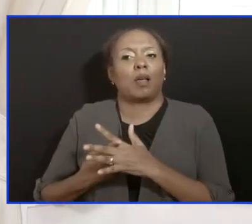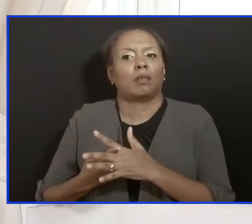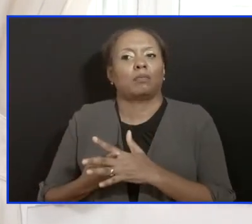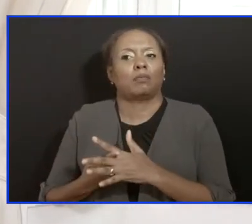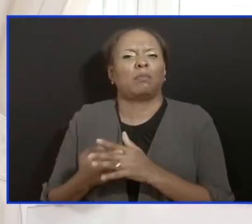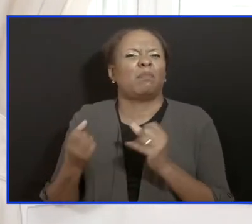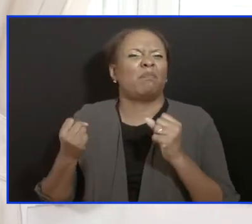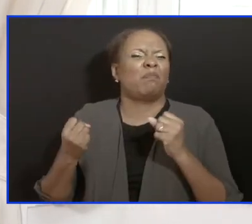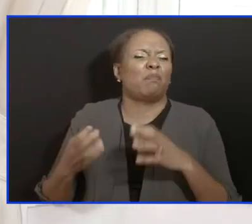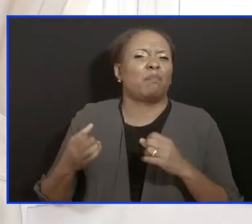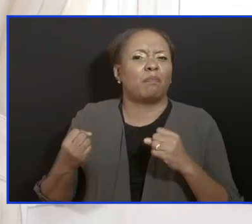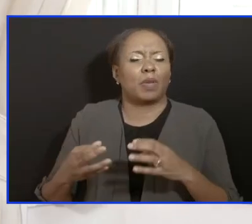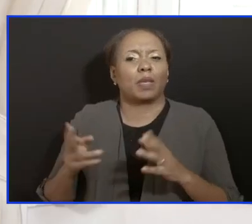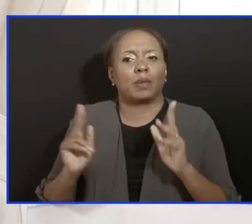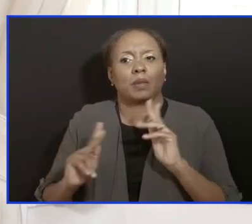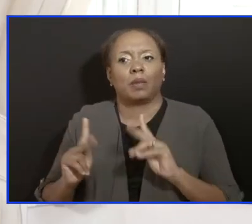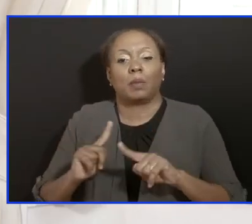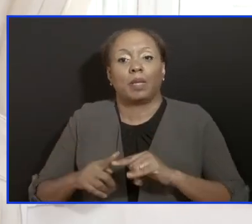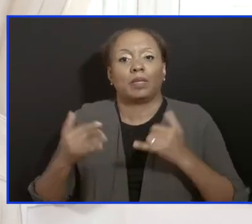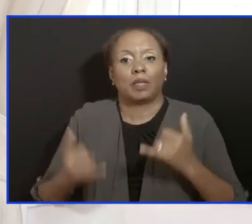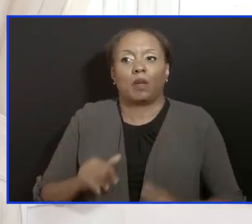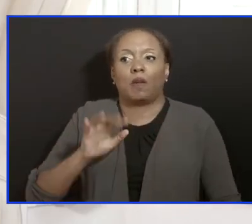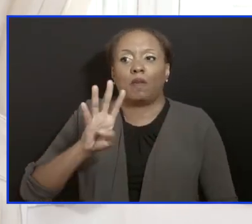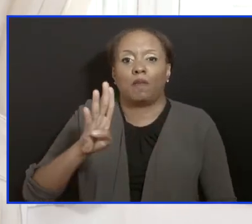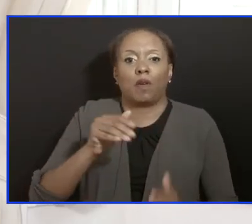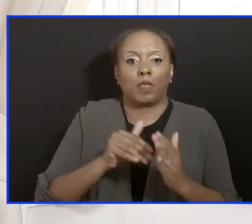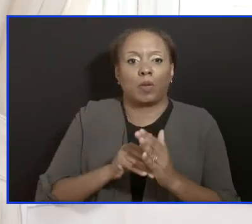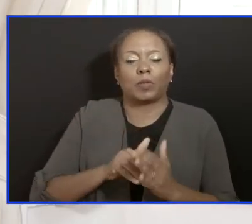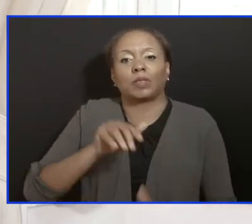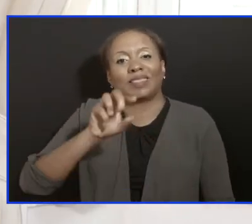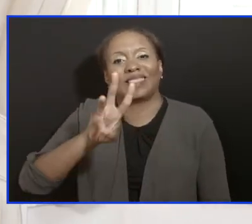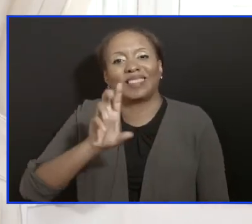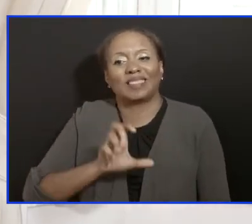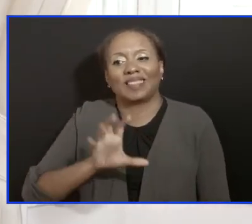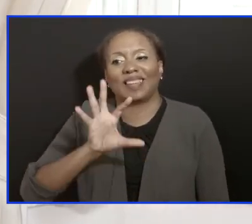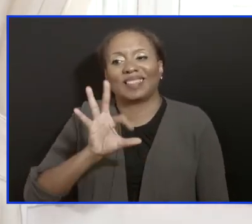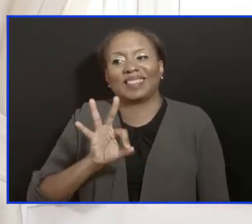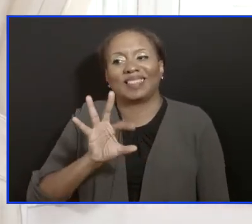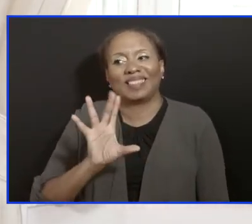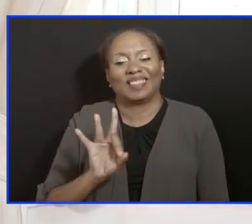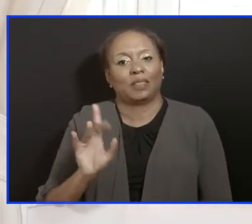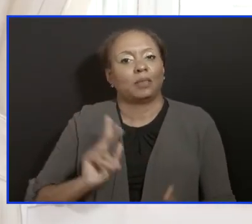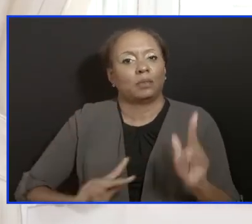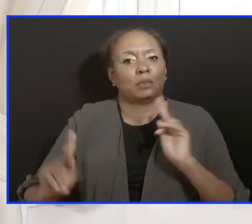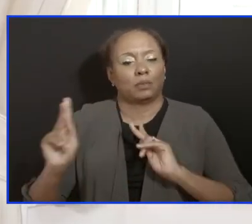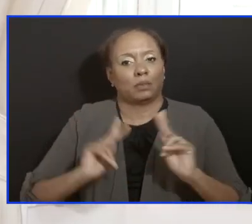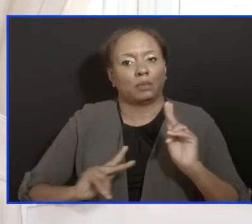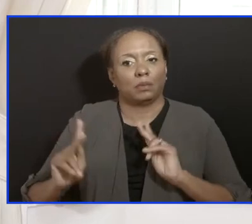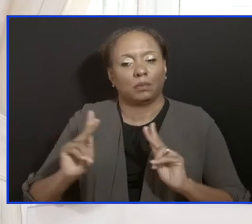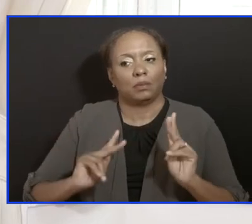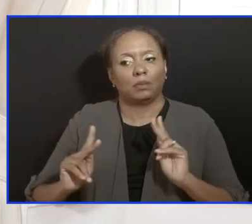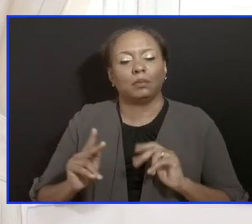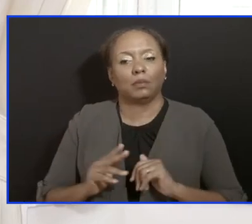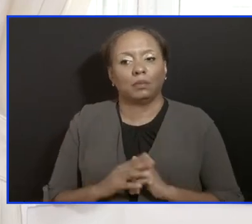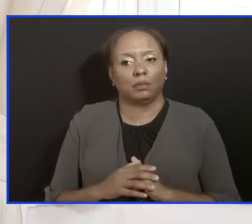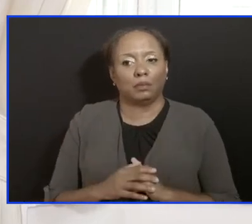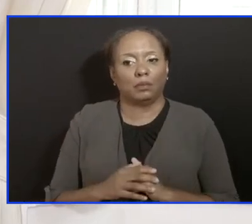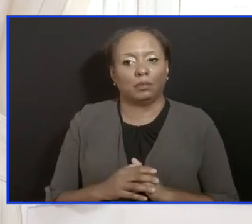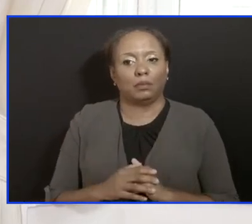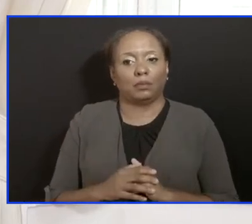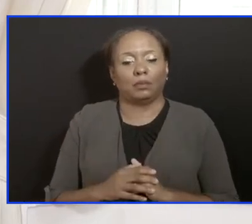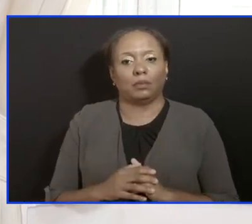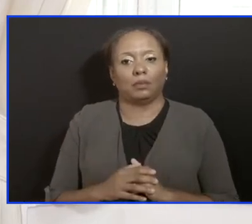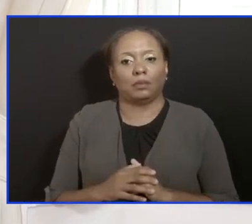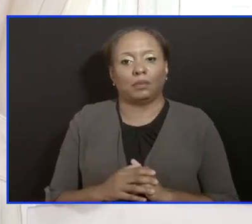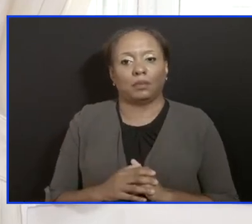we have 4,698 total persons out in community, of which there are